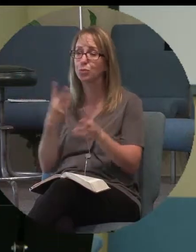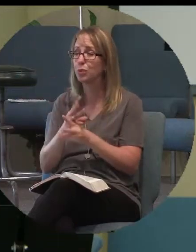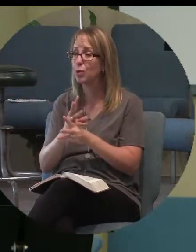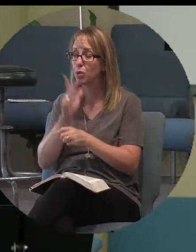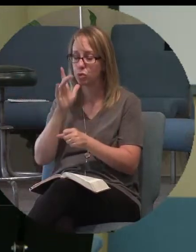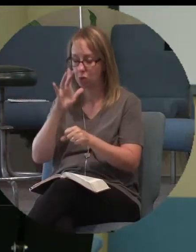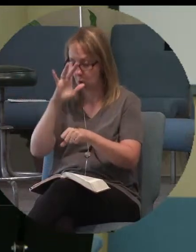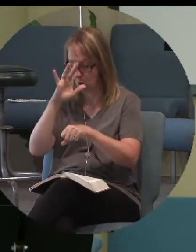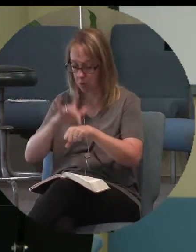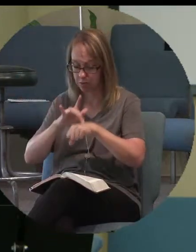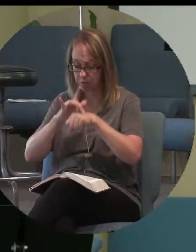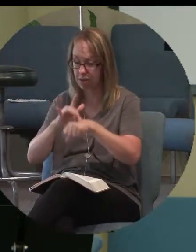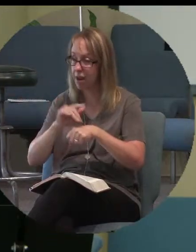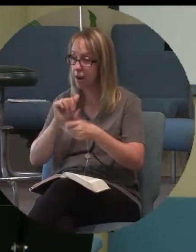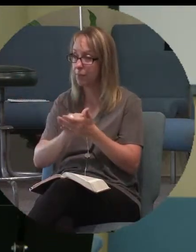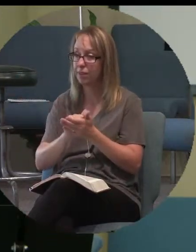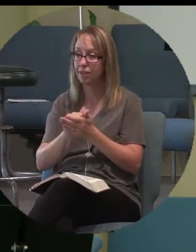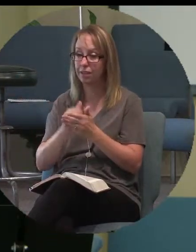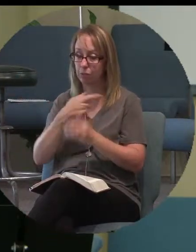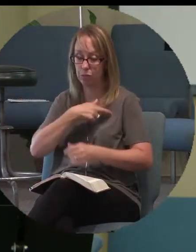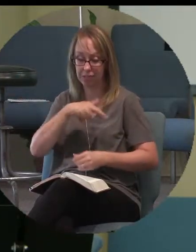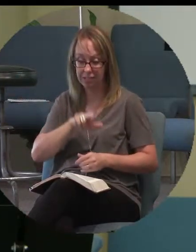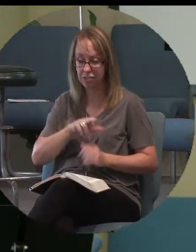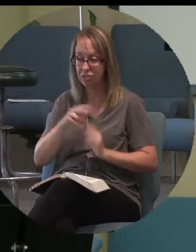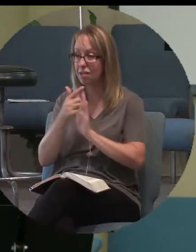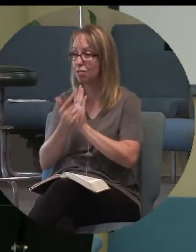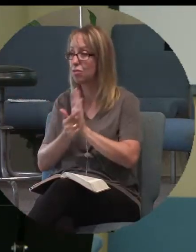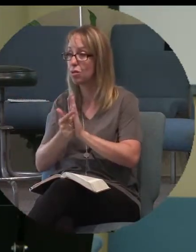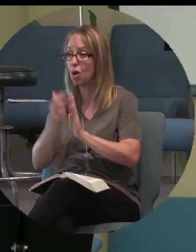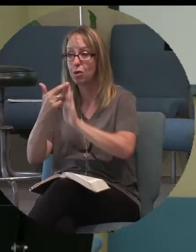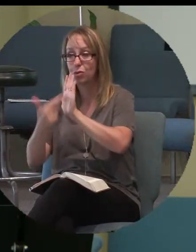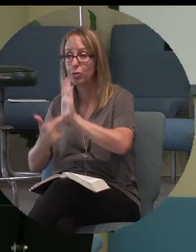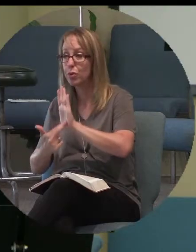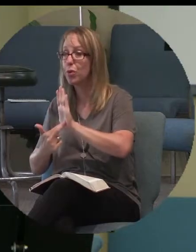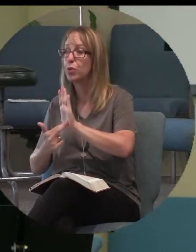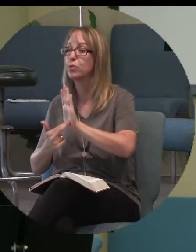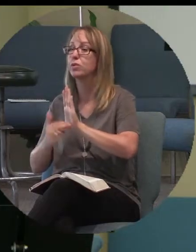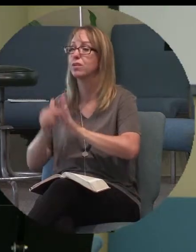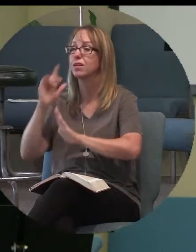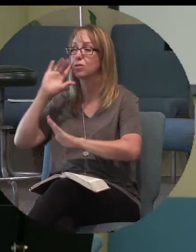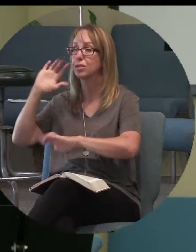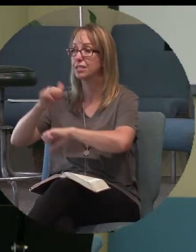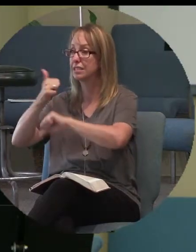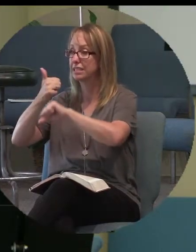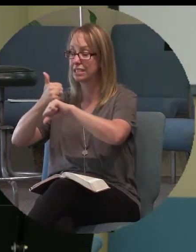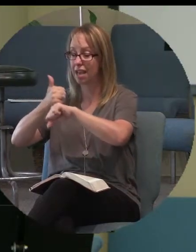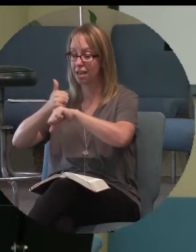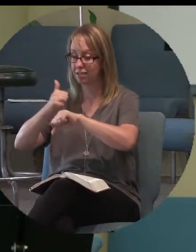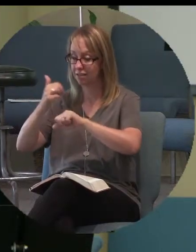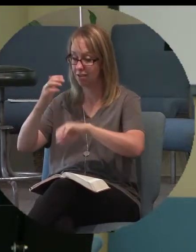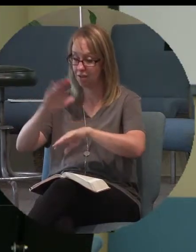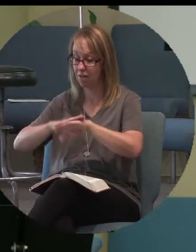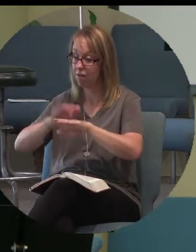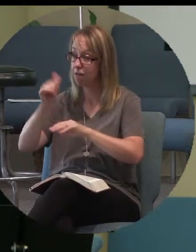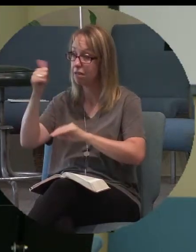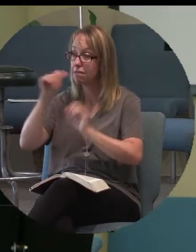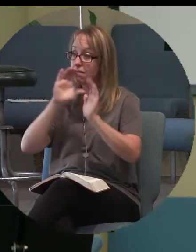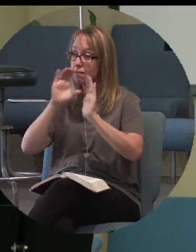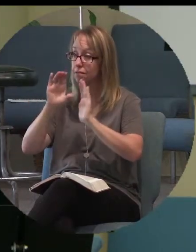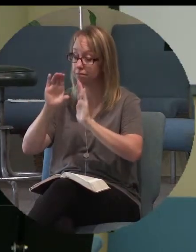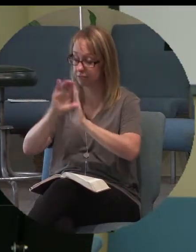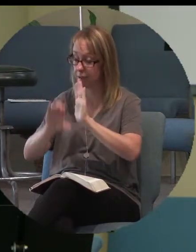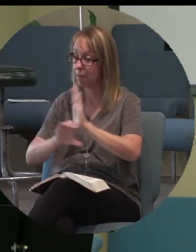the laws and the rules, creating their own to put on top of those ten commandments that God had